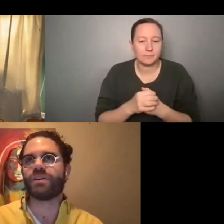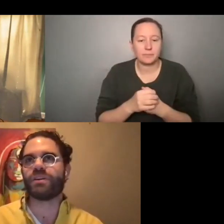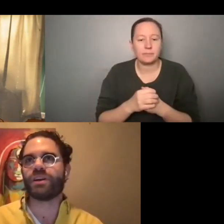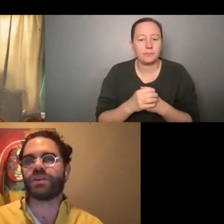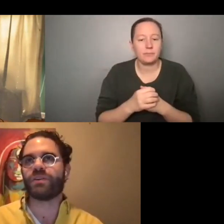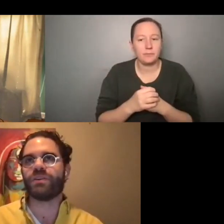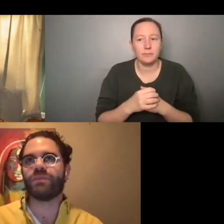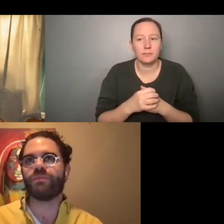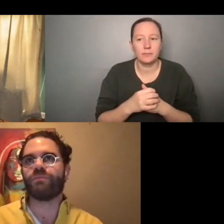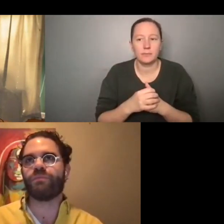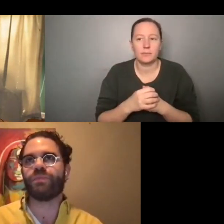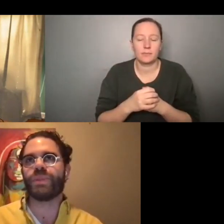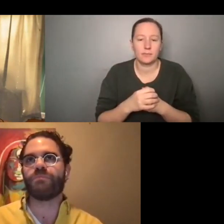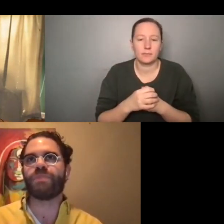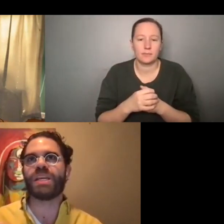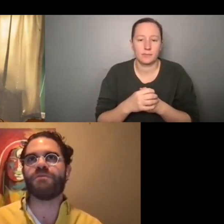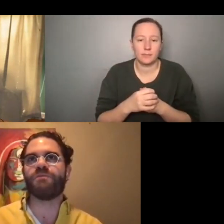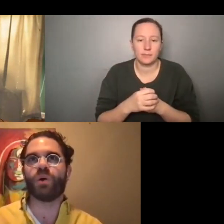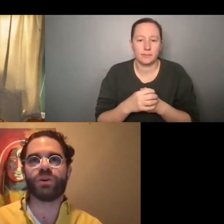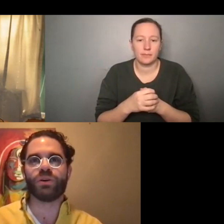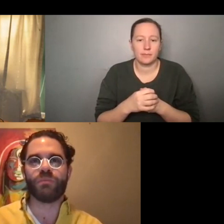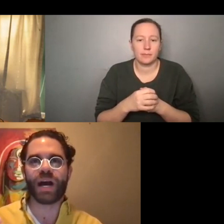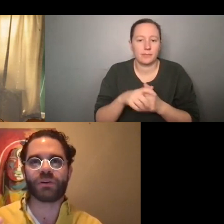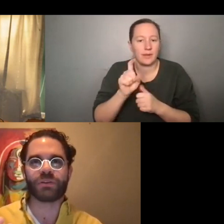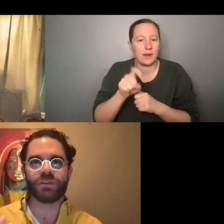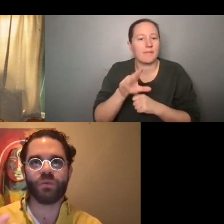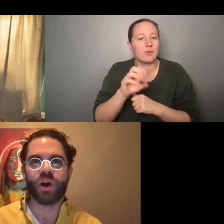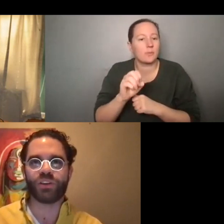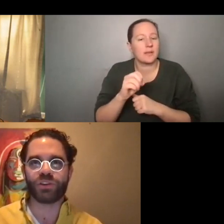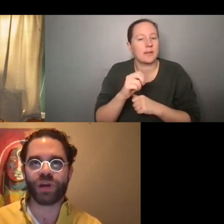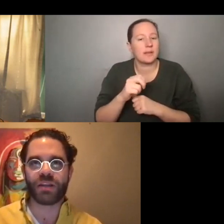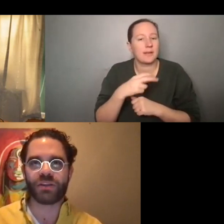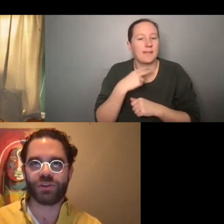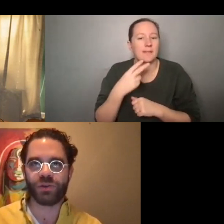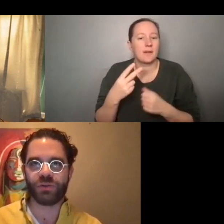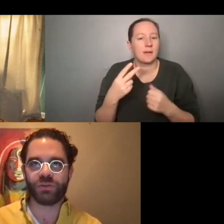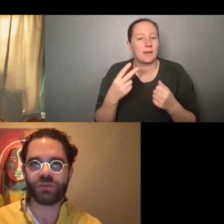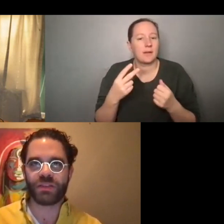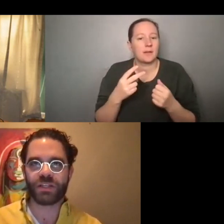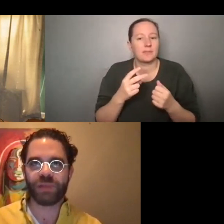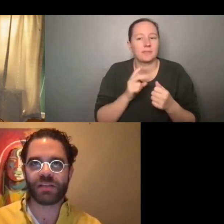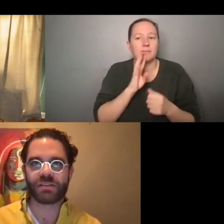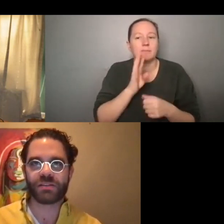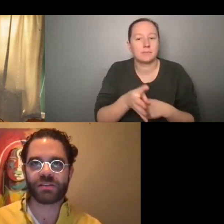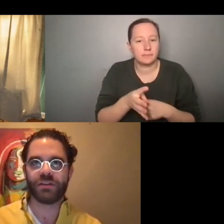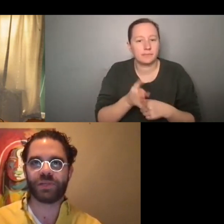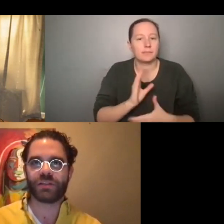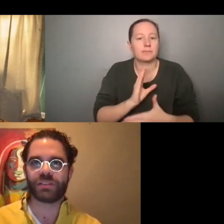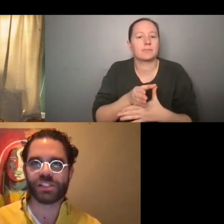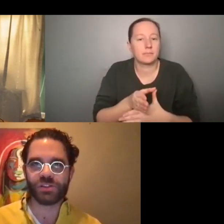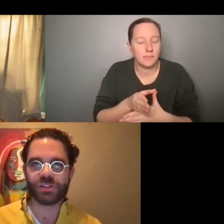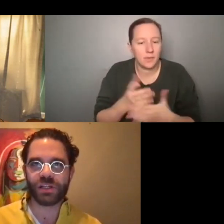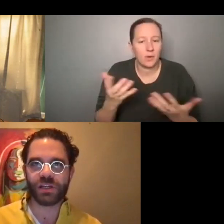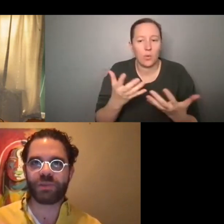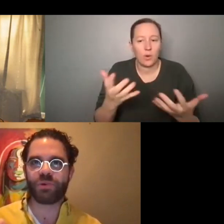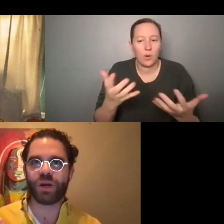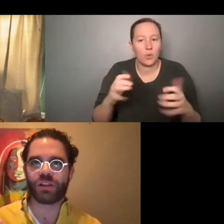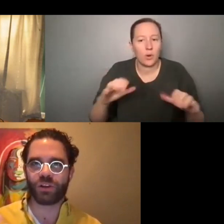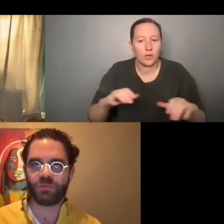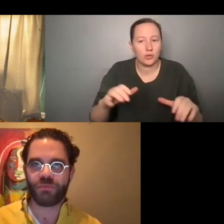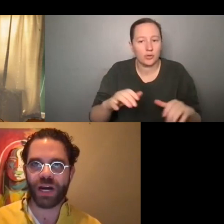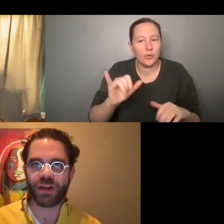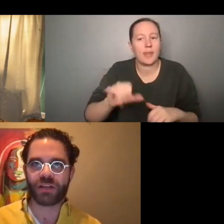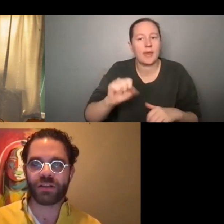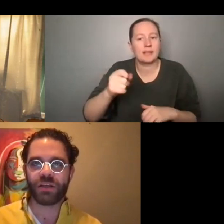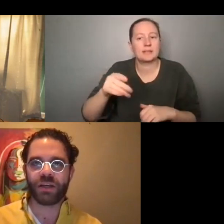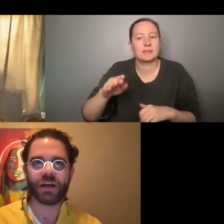you just have to, you know, be vocal about what you're trying to do in this space, because it's interesting. People